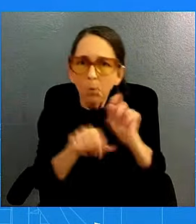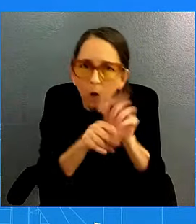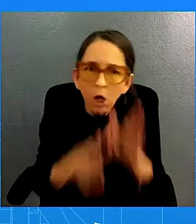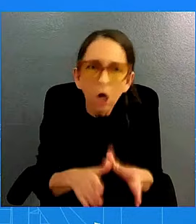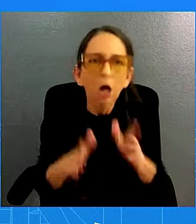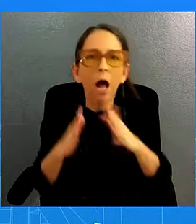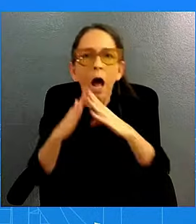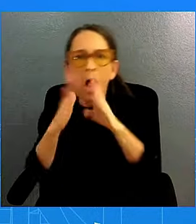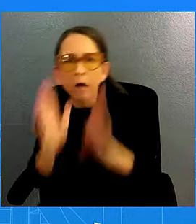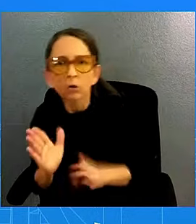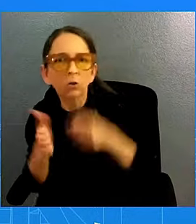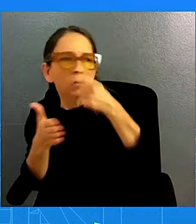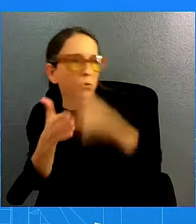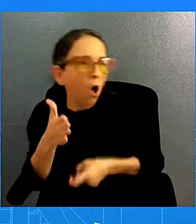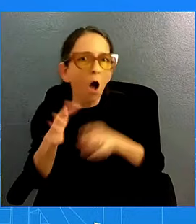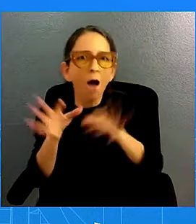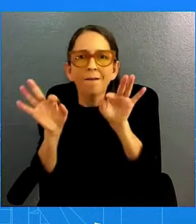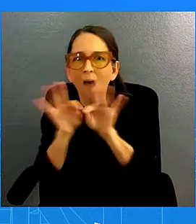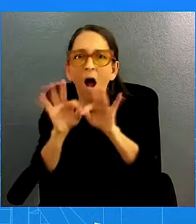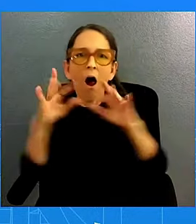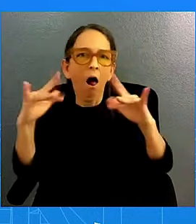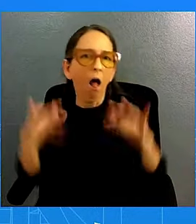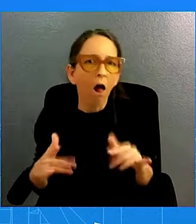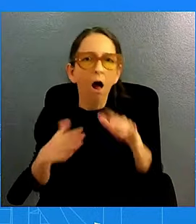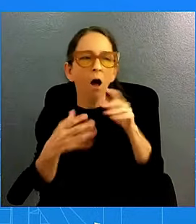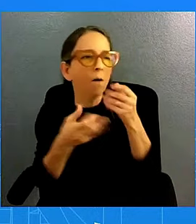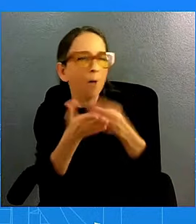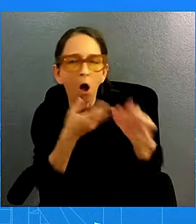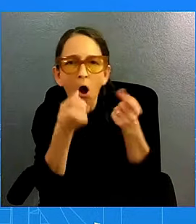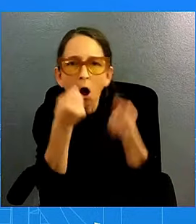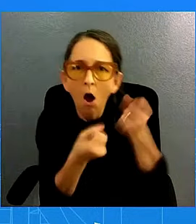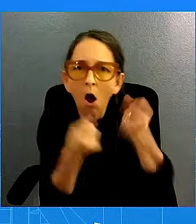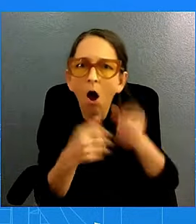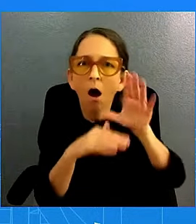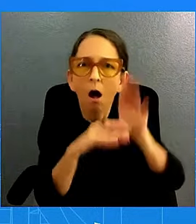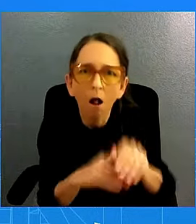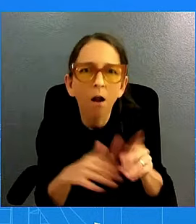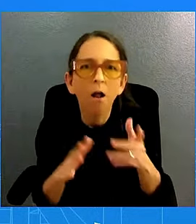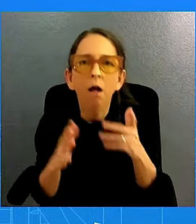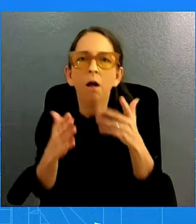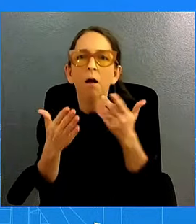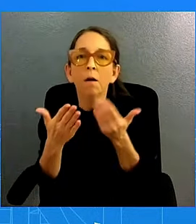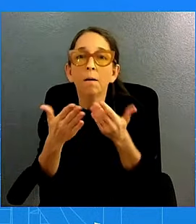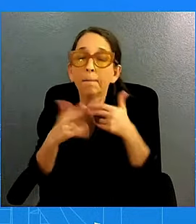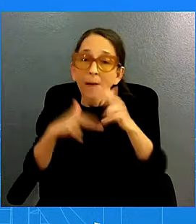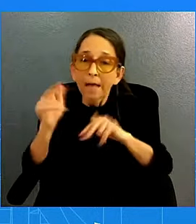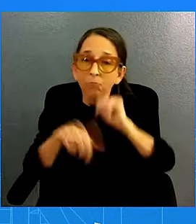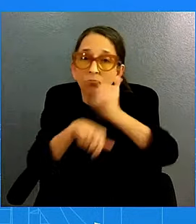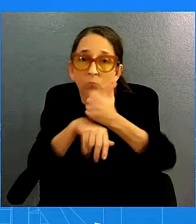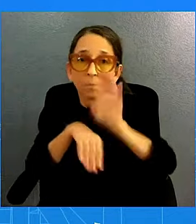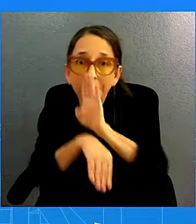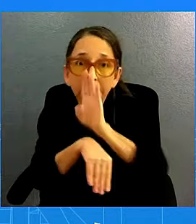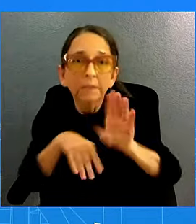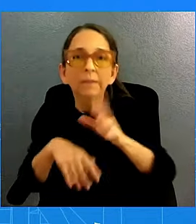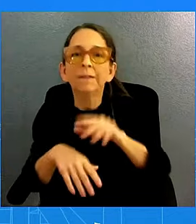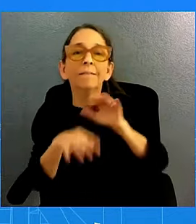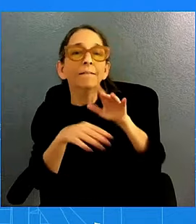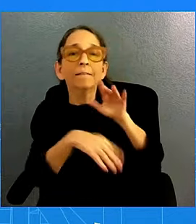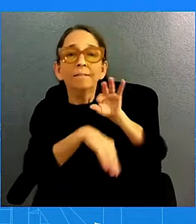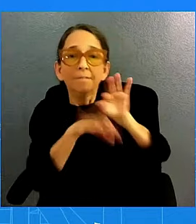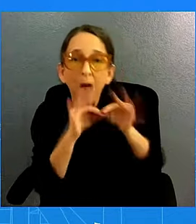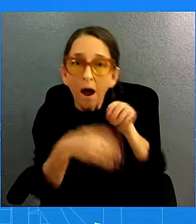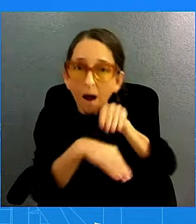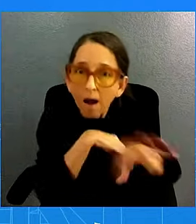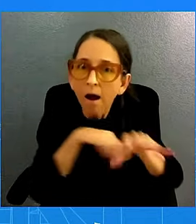Starting a family or a new business will be easier. The President will discuss how he will continue to lower costs by